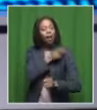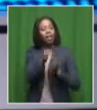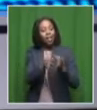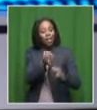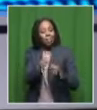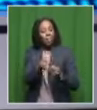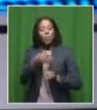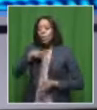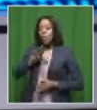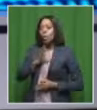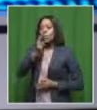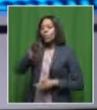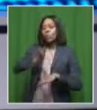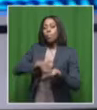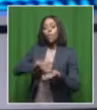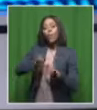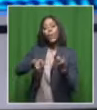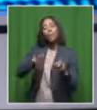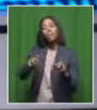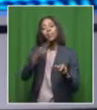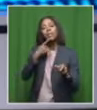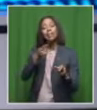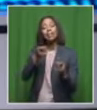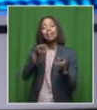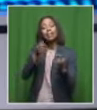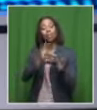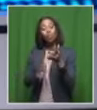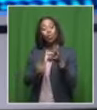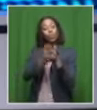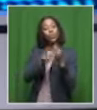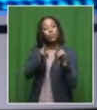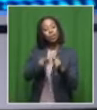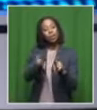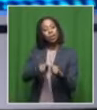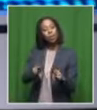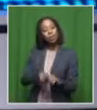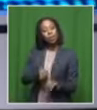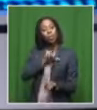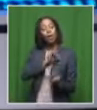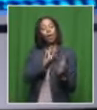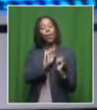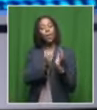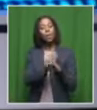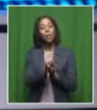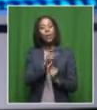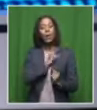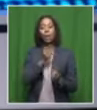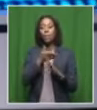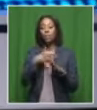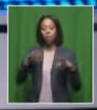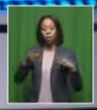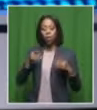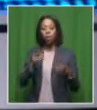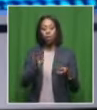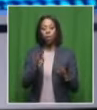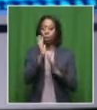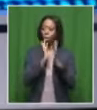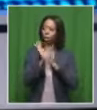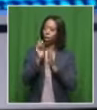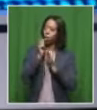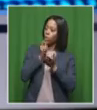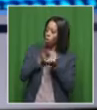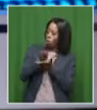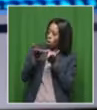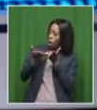to see more people, young people being these cases, these case studies that we go to interview because they were in denial when they shown the truth,